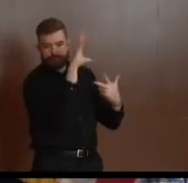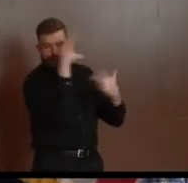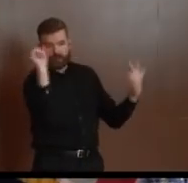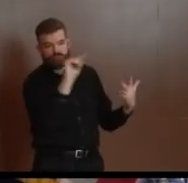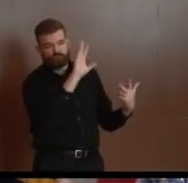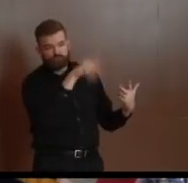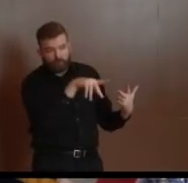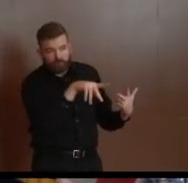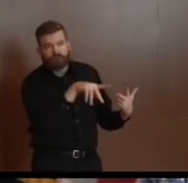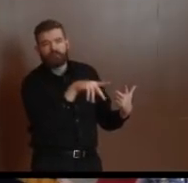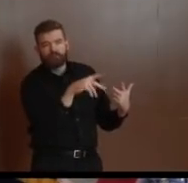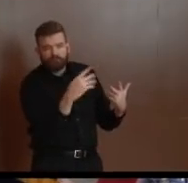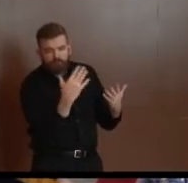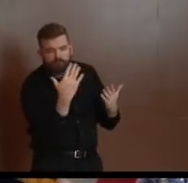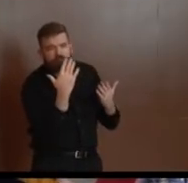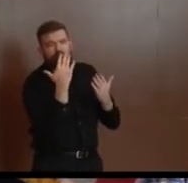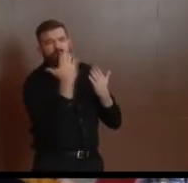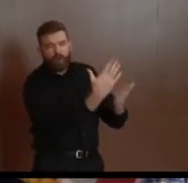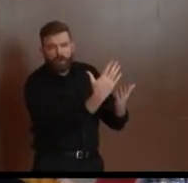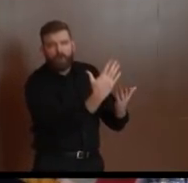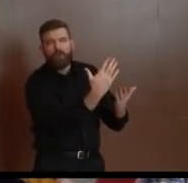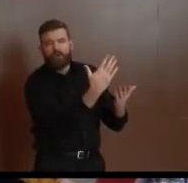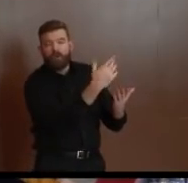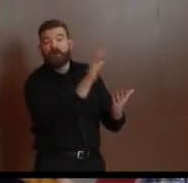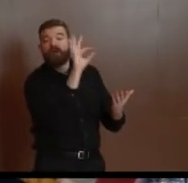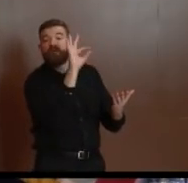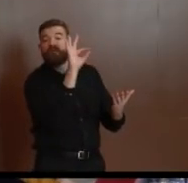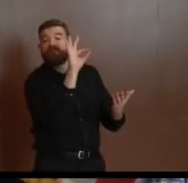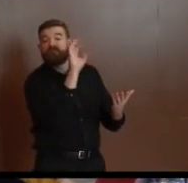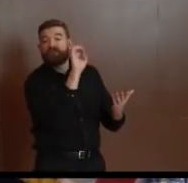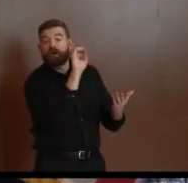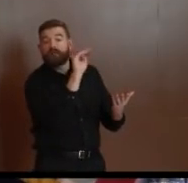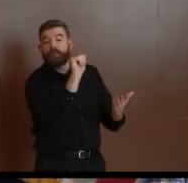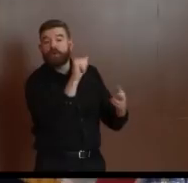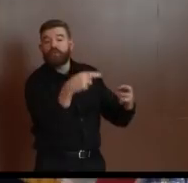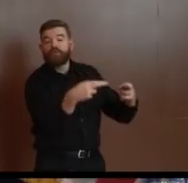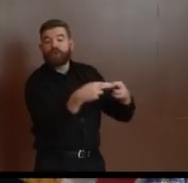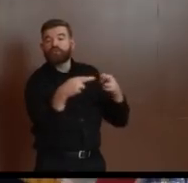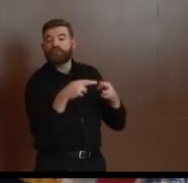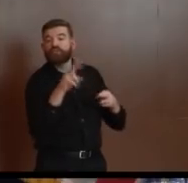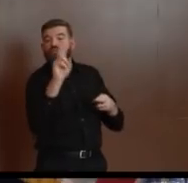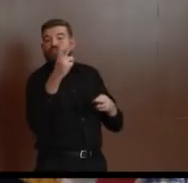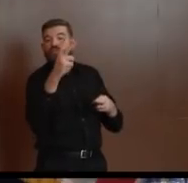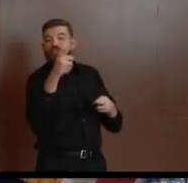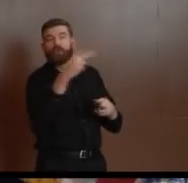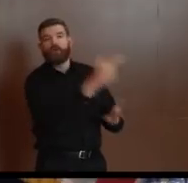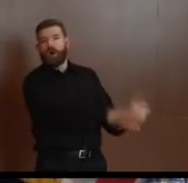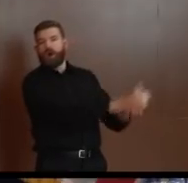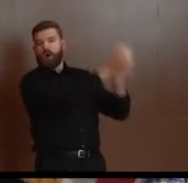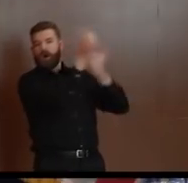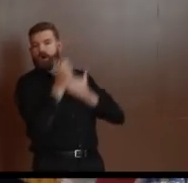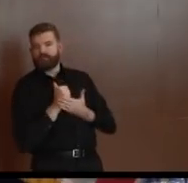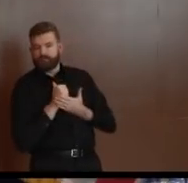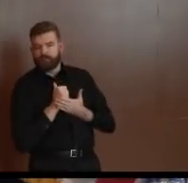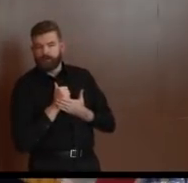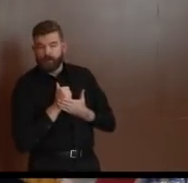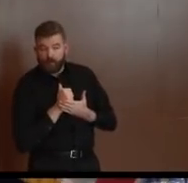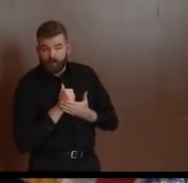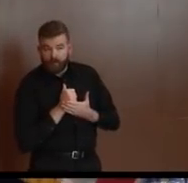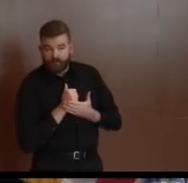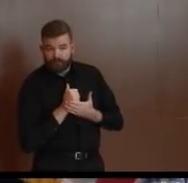which, by the way, includes two of our testing sites. And I'll get to that in a minute. But I asked him for his support